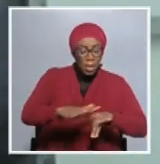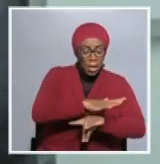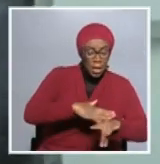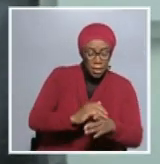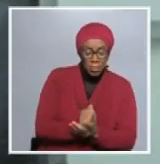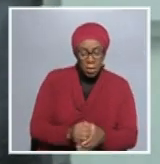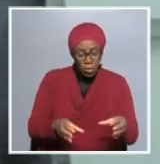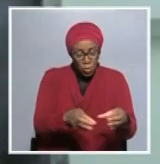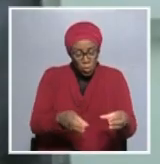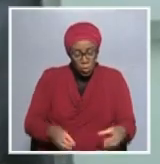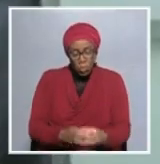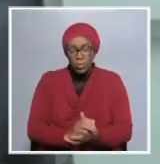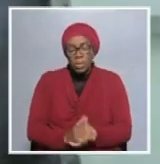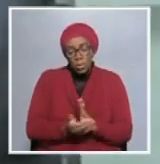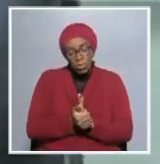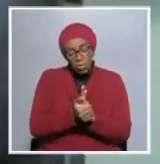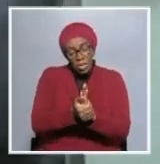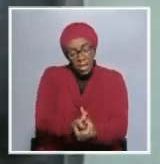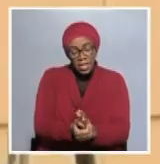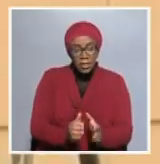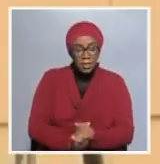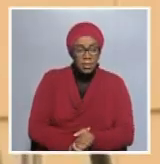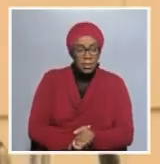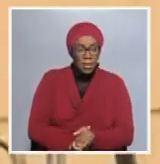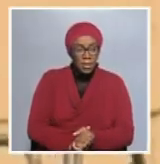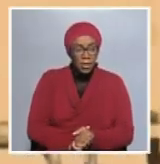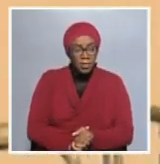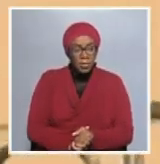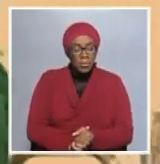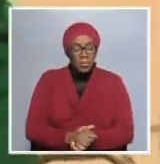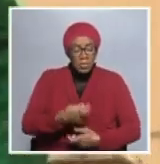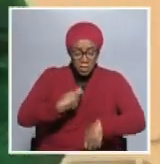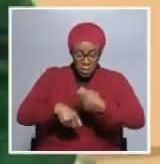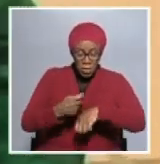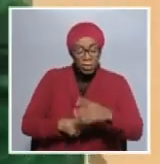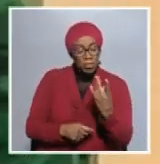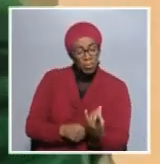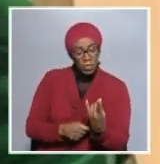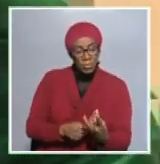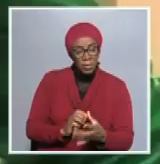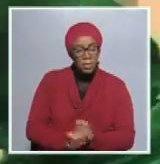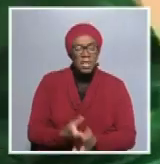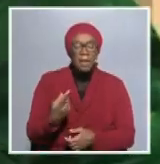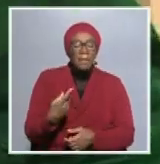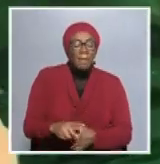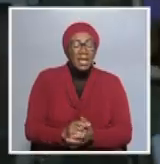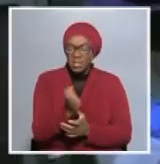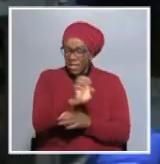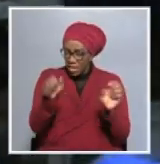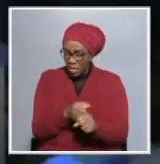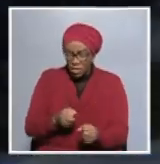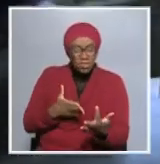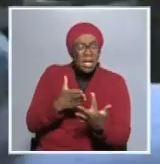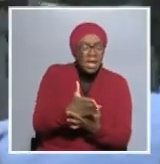of the northern of the communal area. So definitely producers from the northern of the communal area, but not accessing the luxury markets